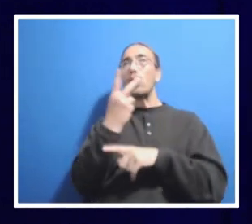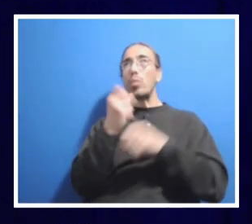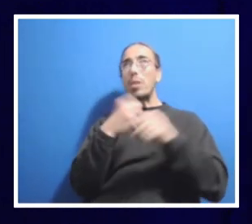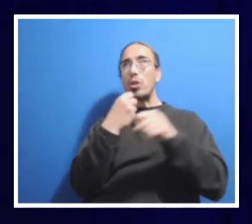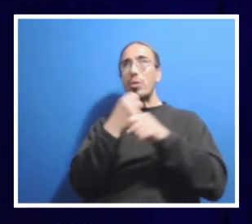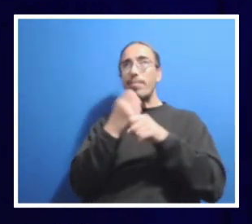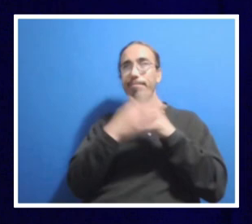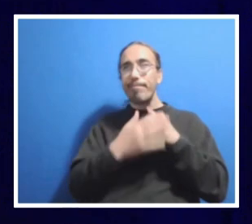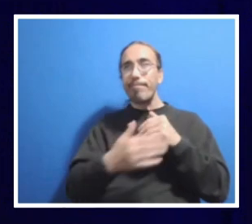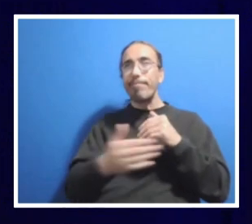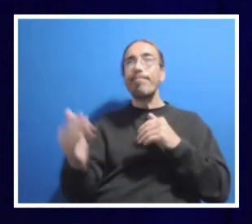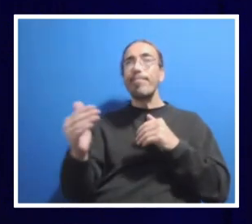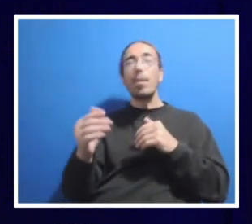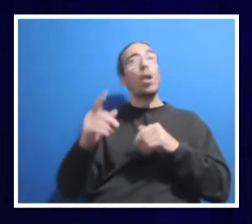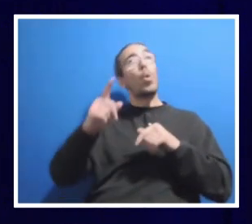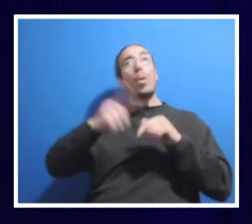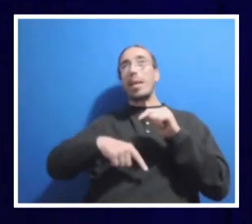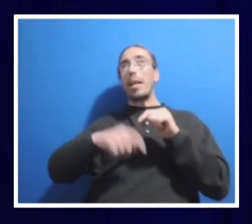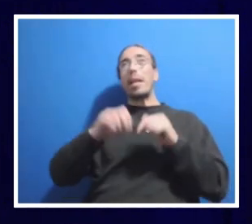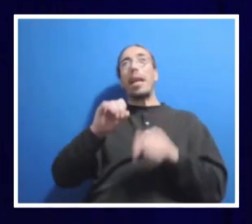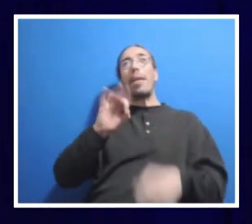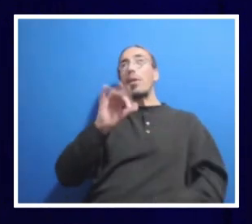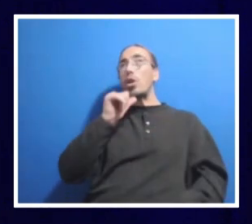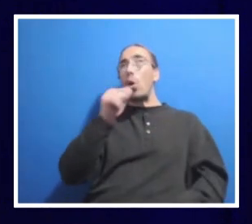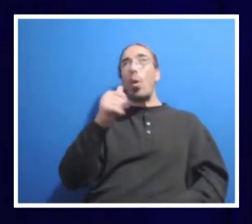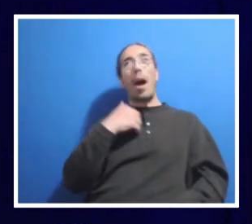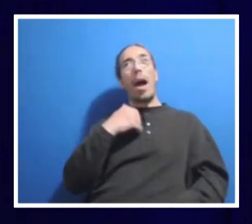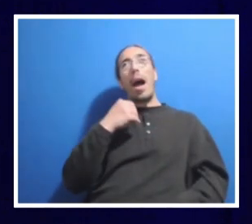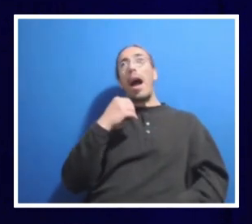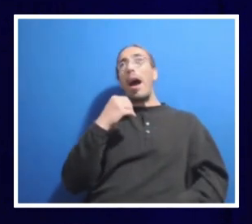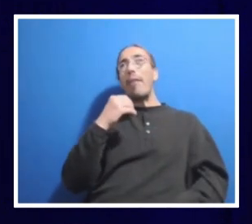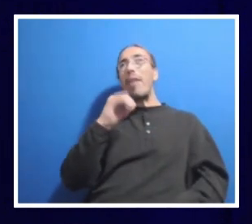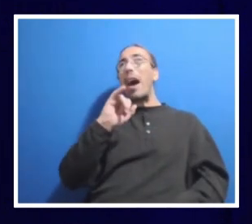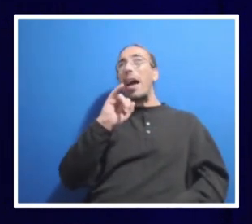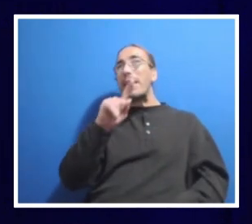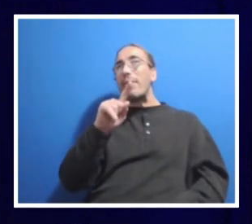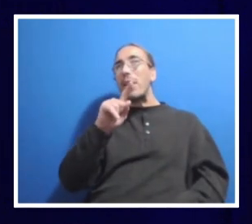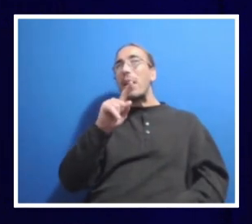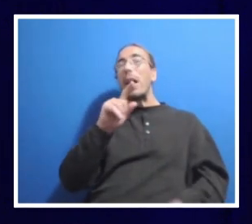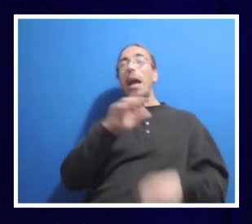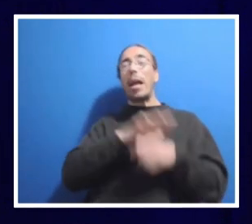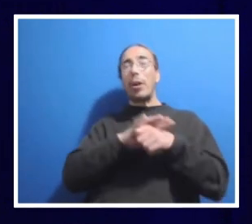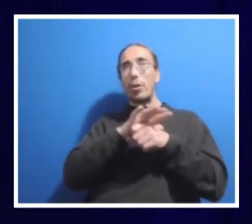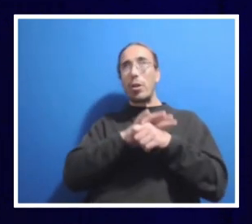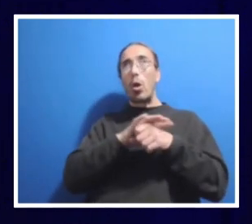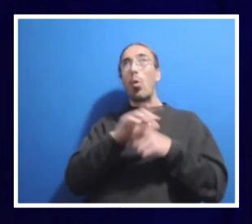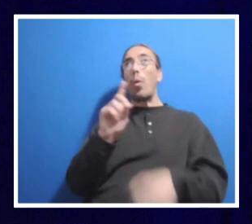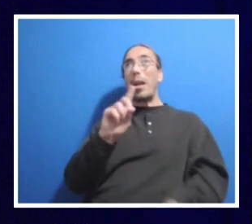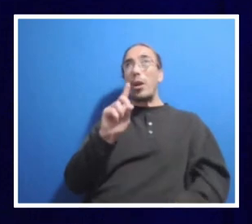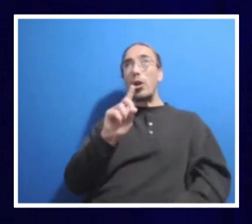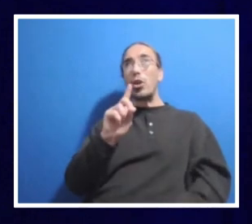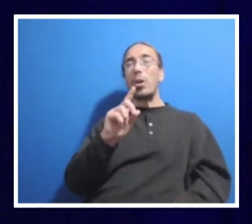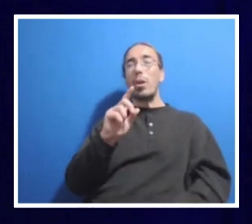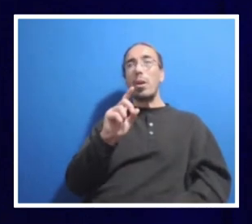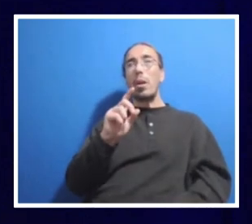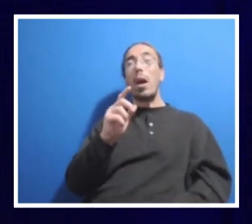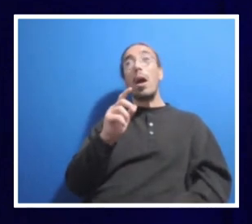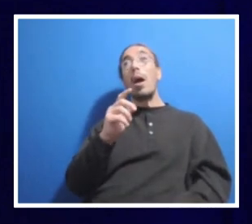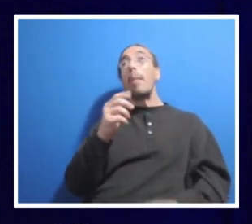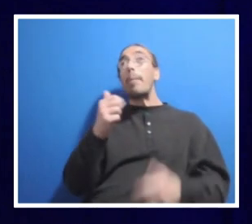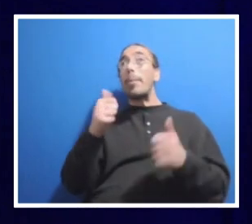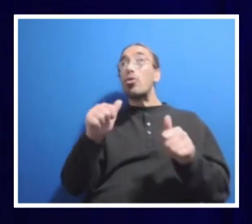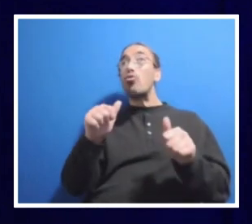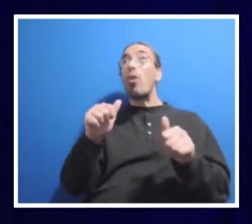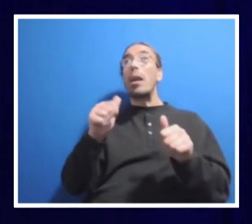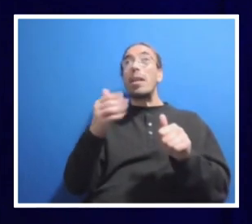that if we don't identify areas where we are maybe doing things we don't need to.